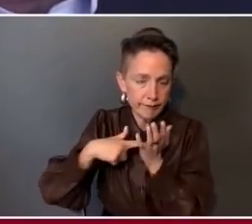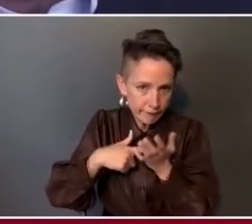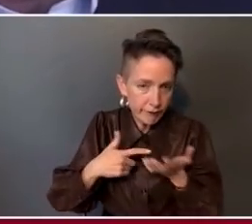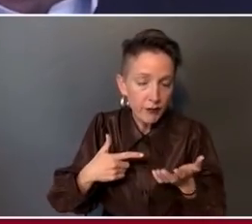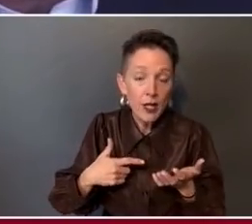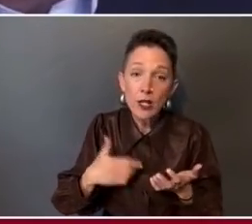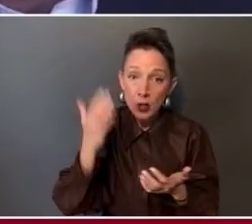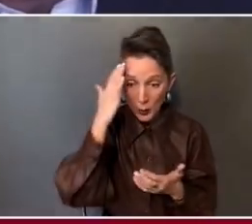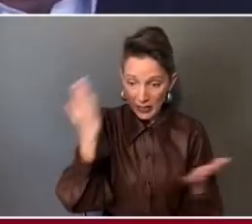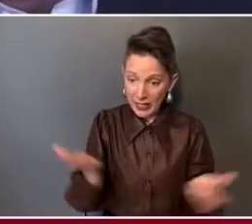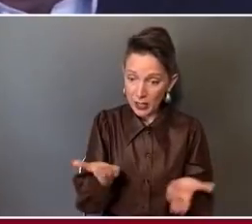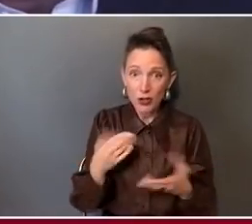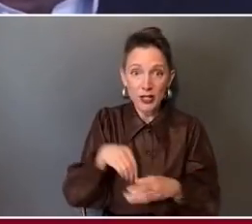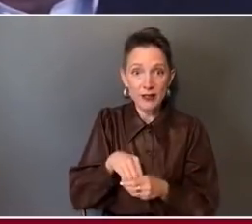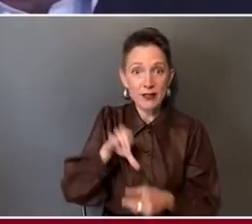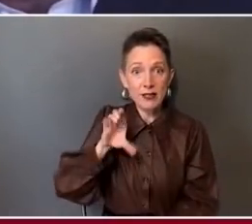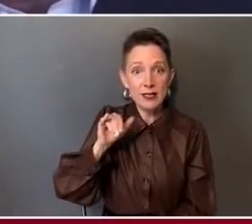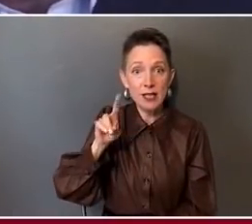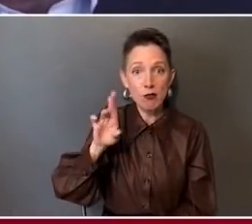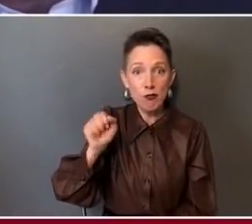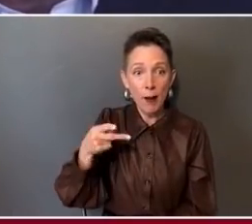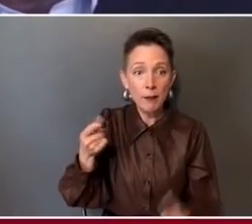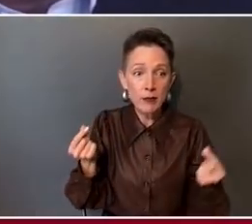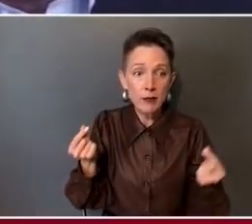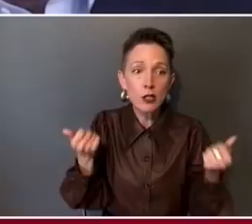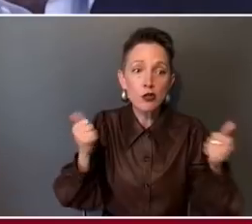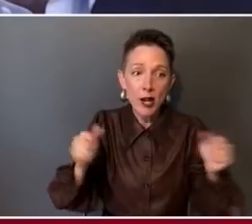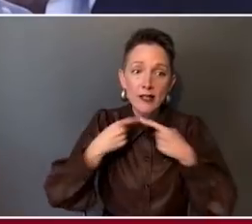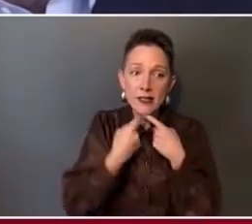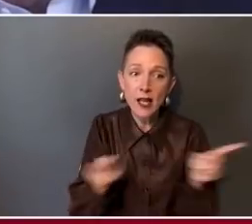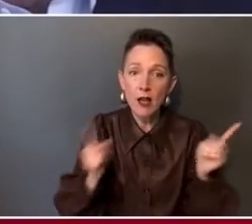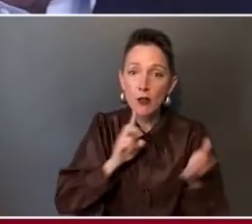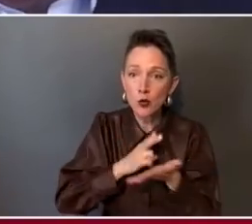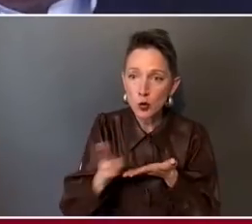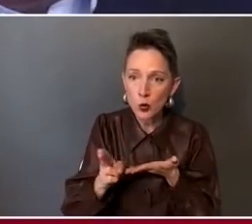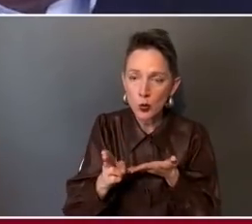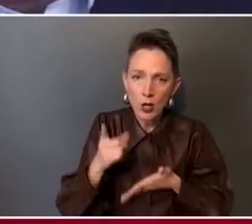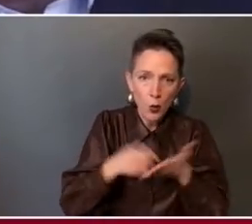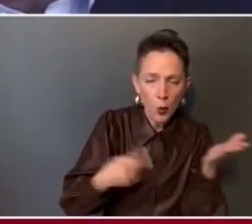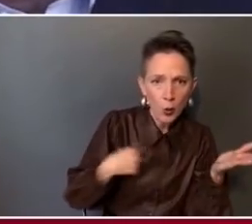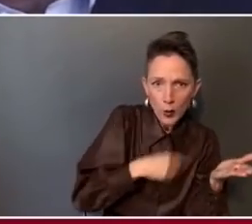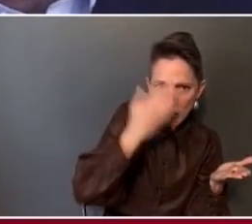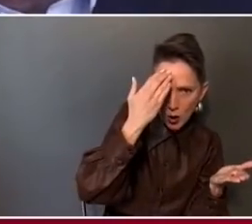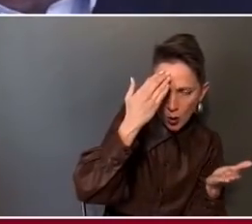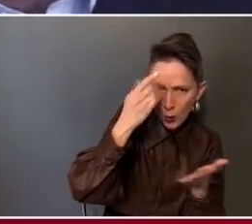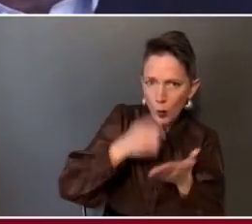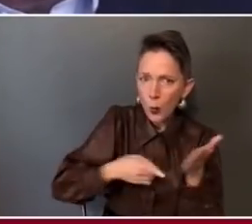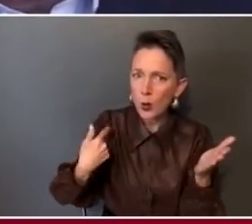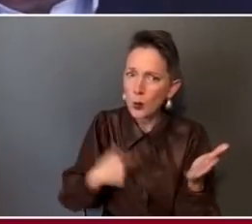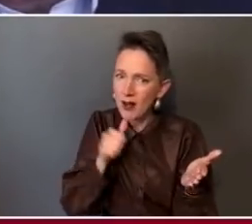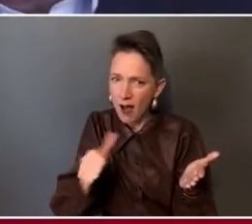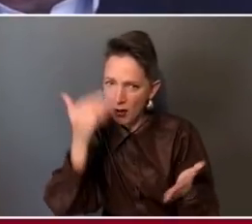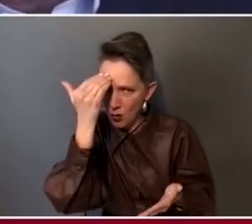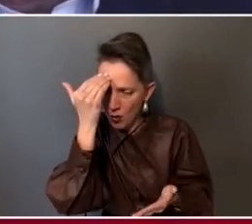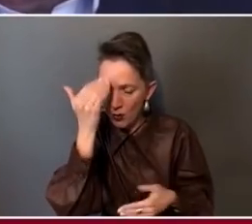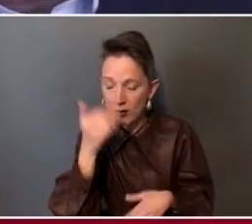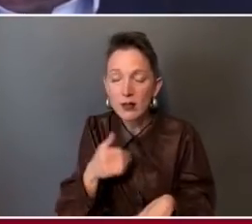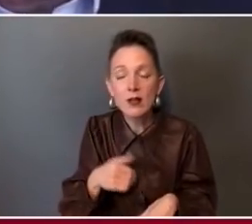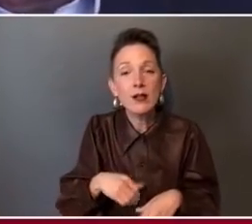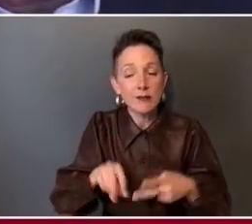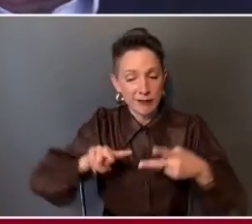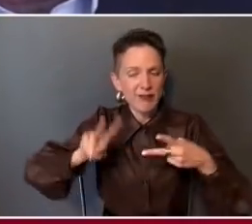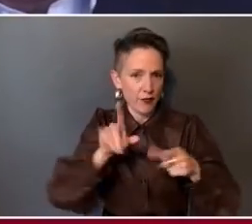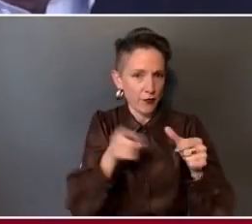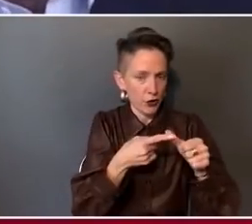CIDRAP have just tried to tell the truth. What do we know and not know? So that's number one. Number two is you got to tell it in a way people can